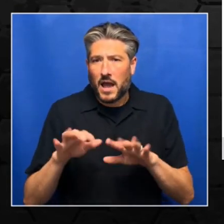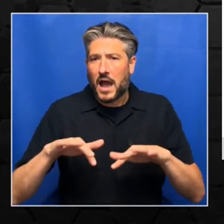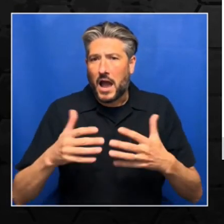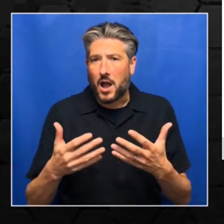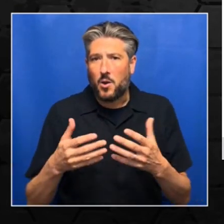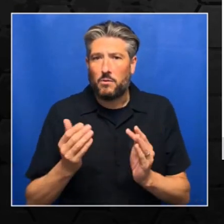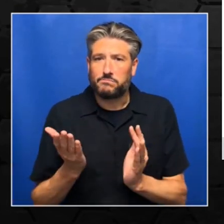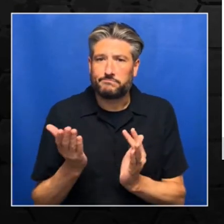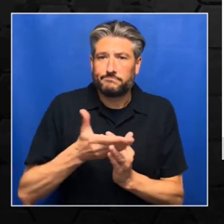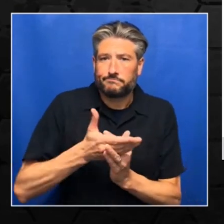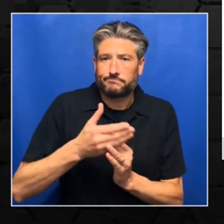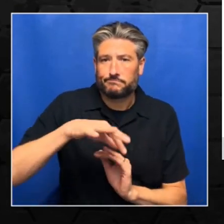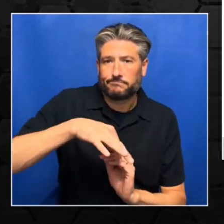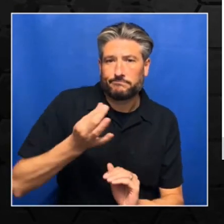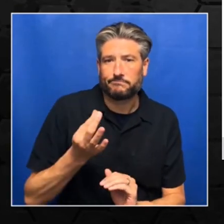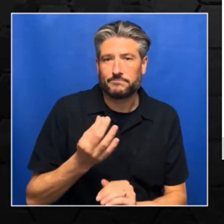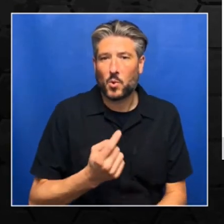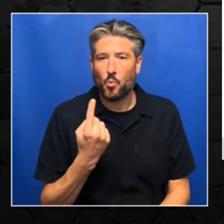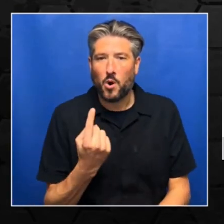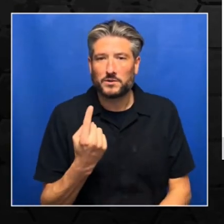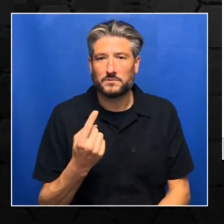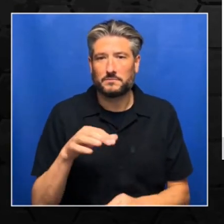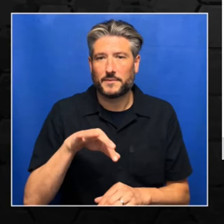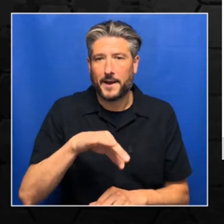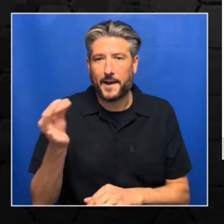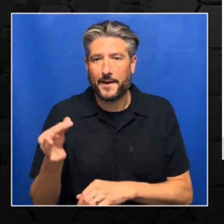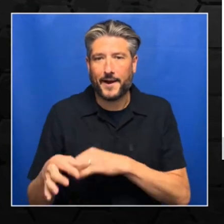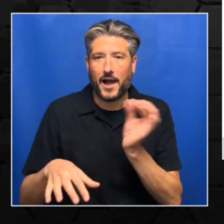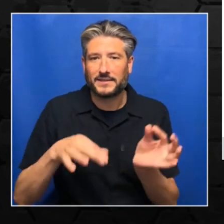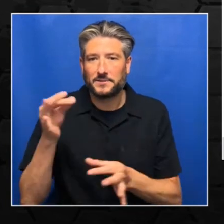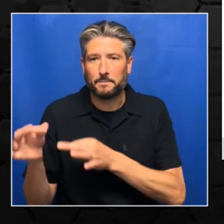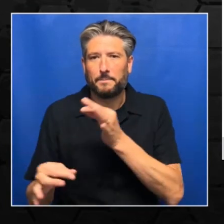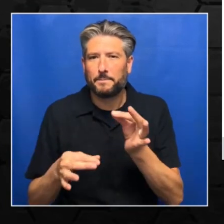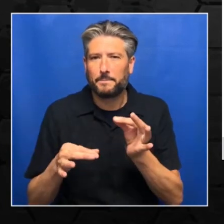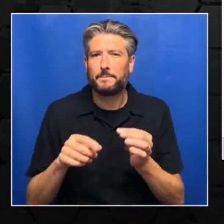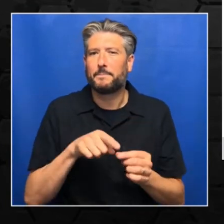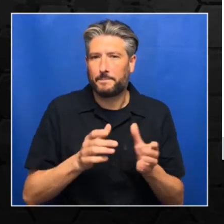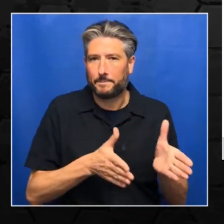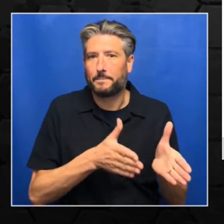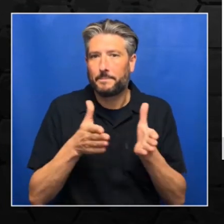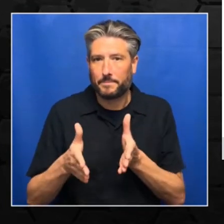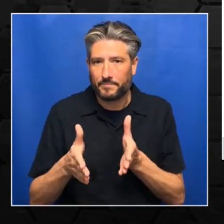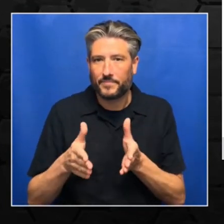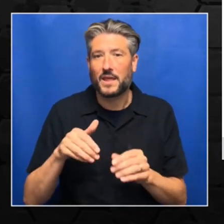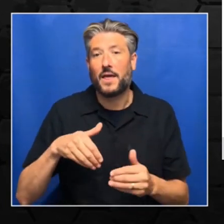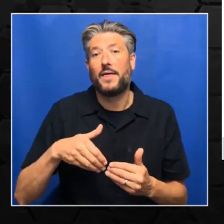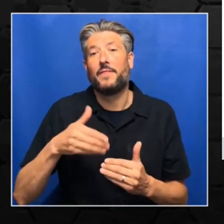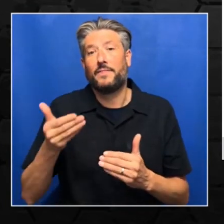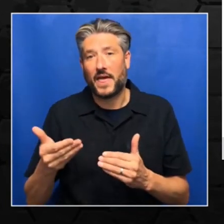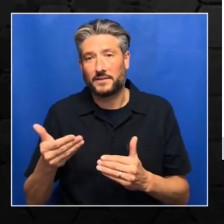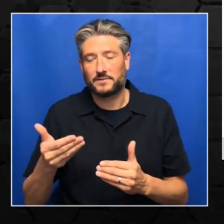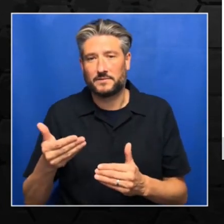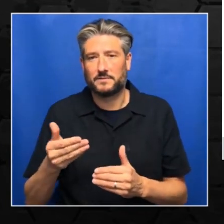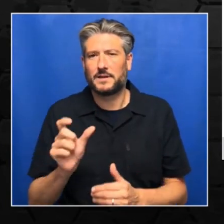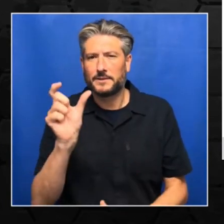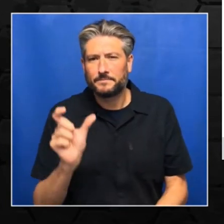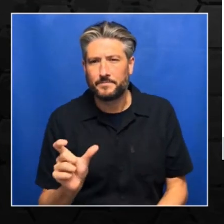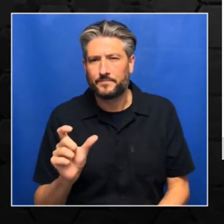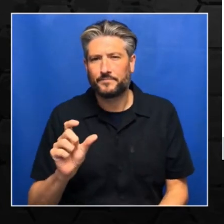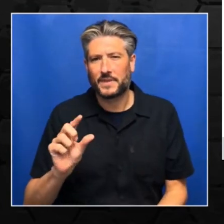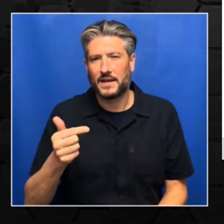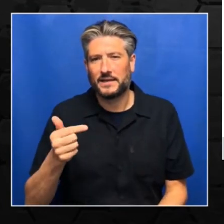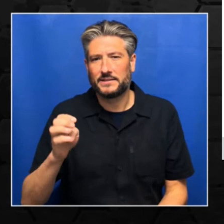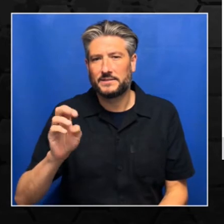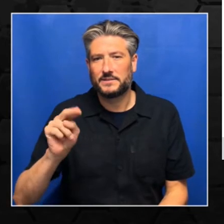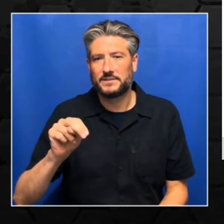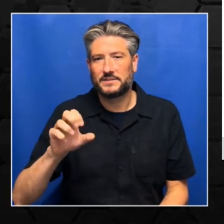And this is basically just giving the shape of the tensor or the shape of how the arrays are stored